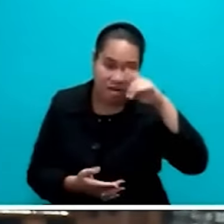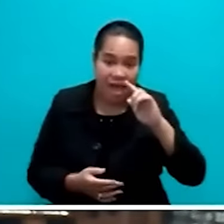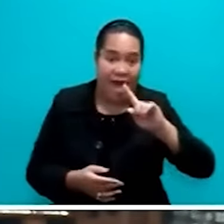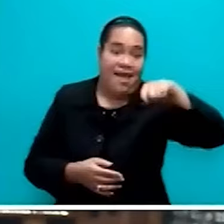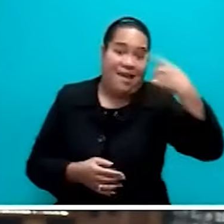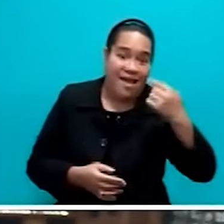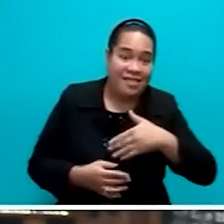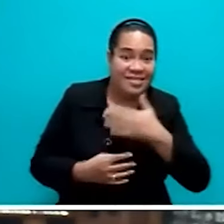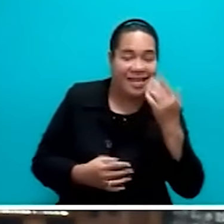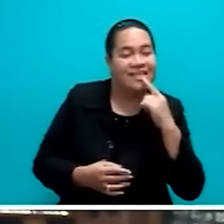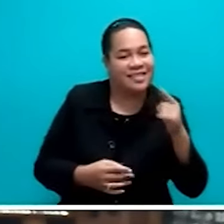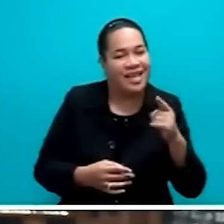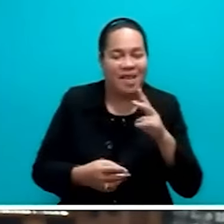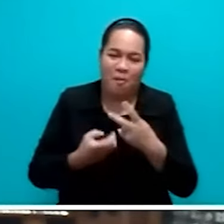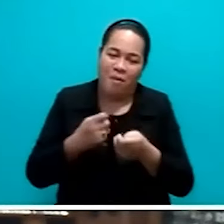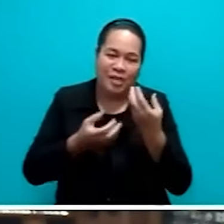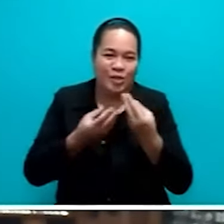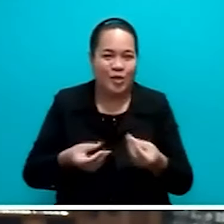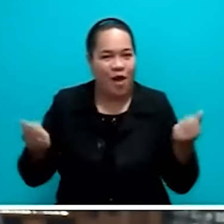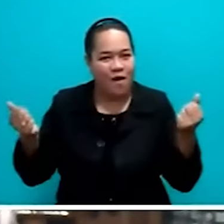to say that her problem had been solved.